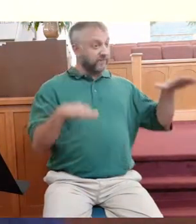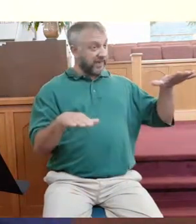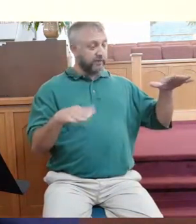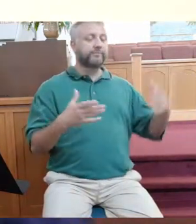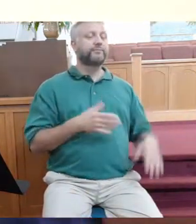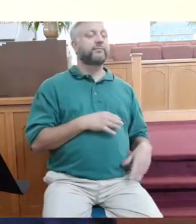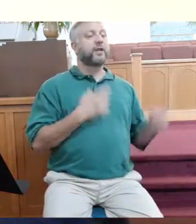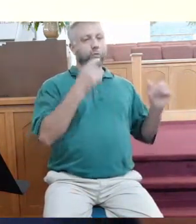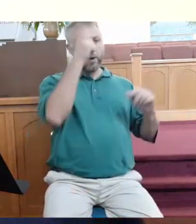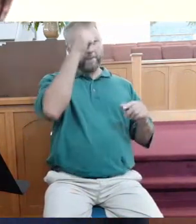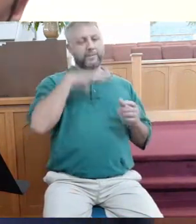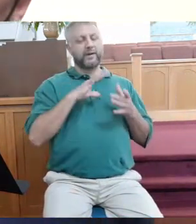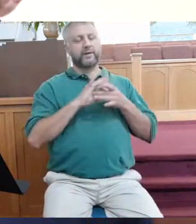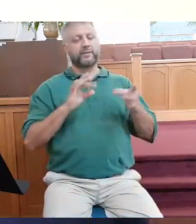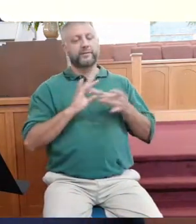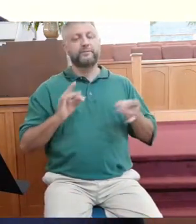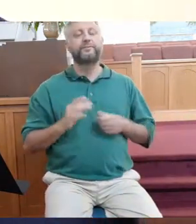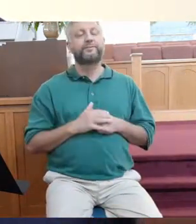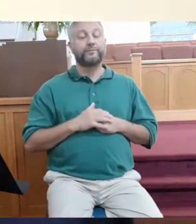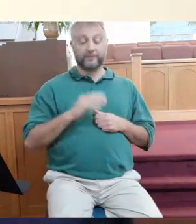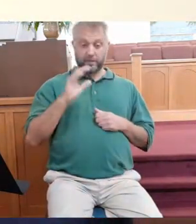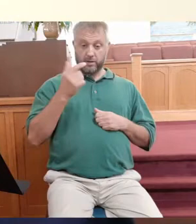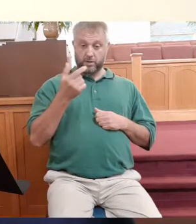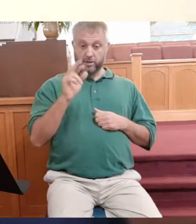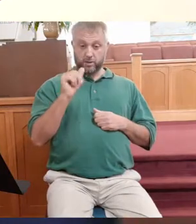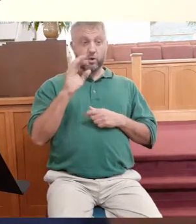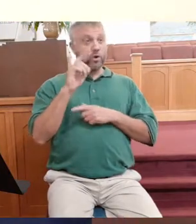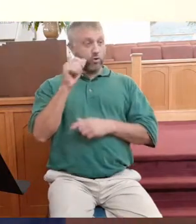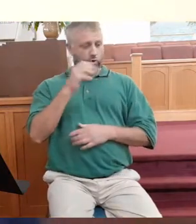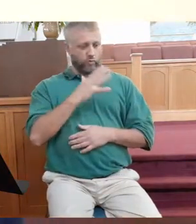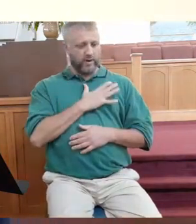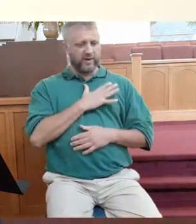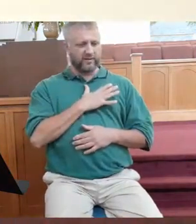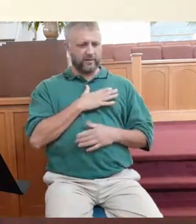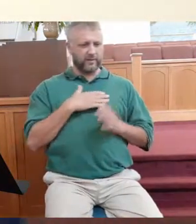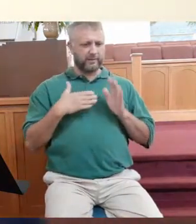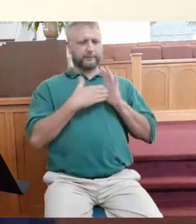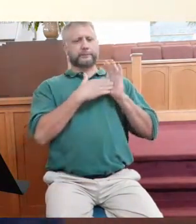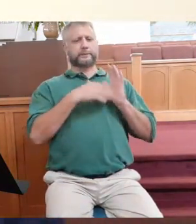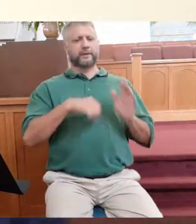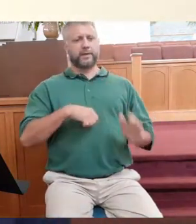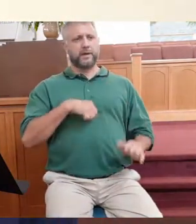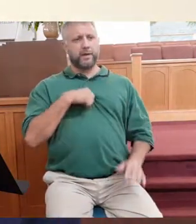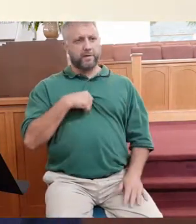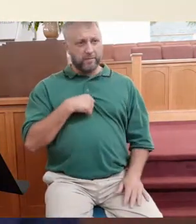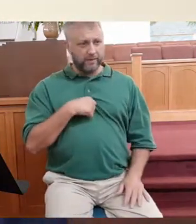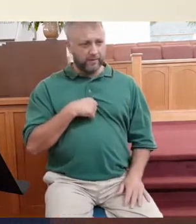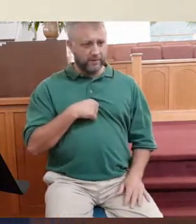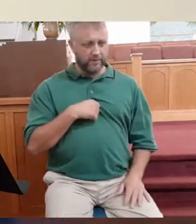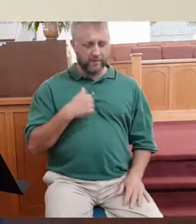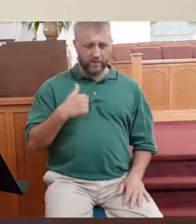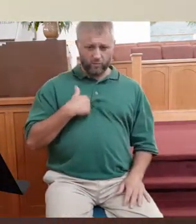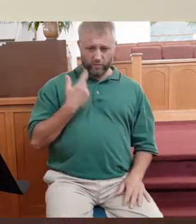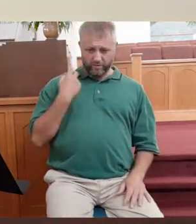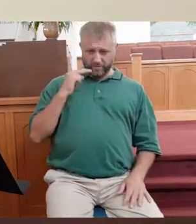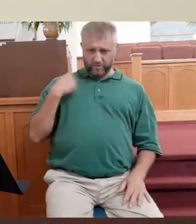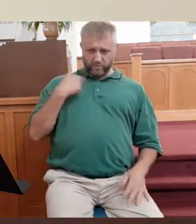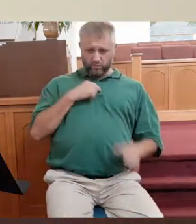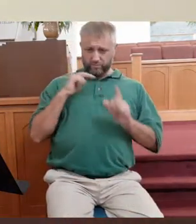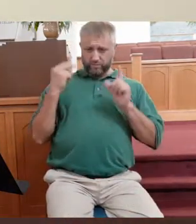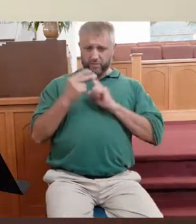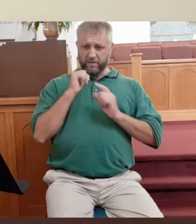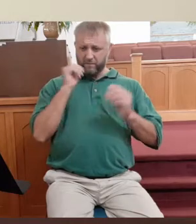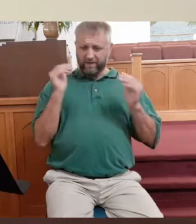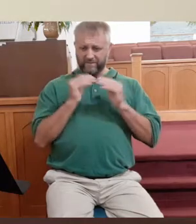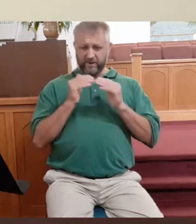Al Mohler said it this way. He said, grace cuts against our pride and is contrary to the human impulses of fairness. Let's look at the